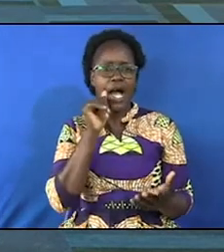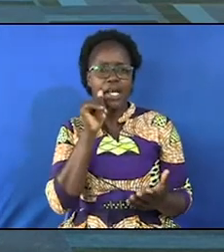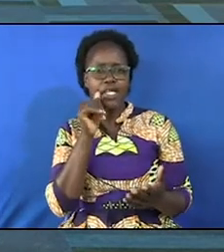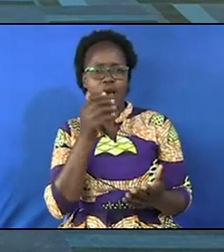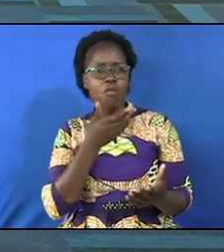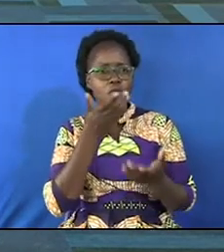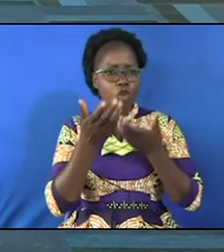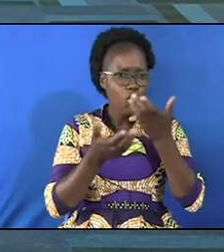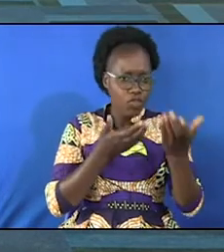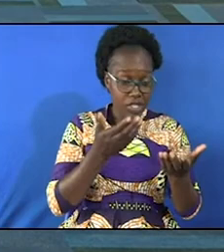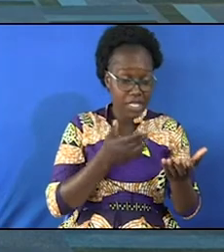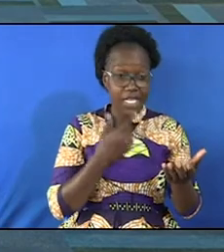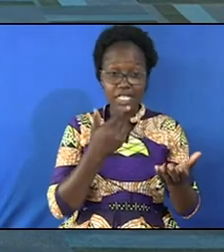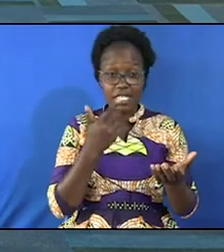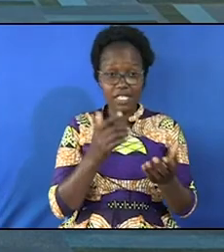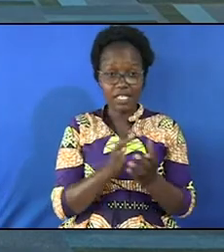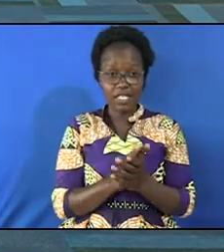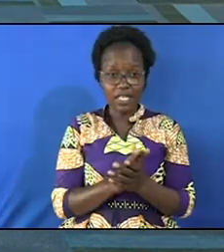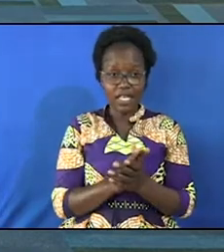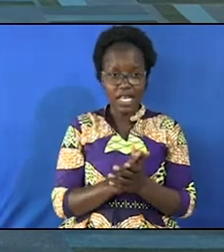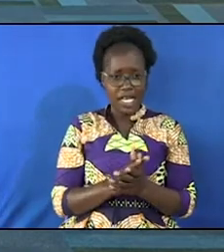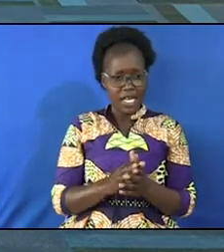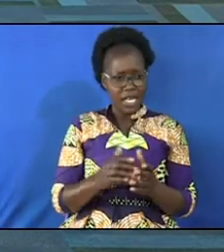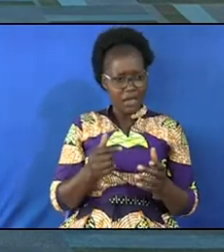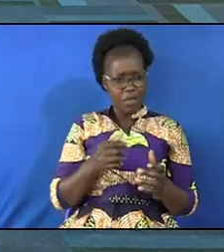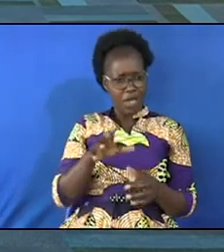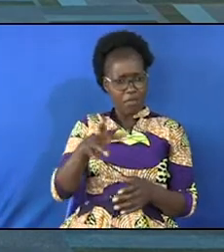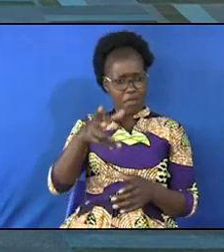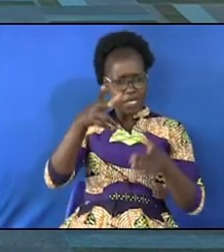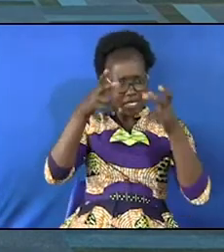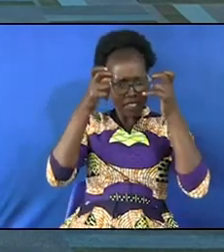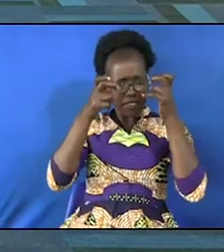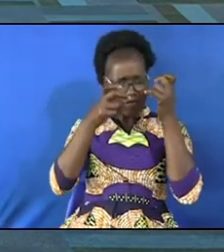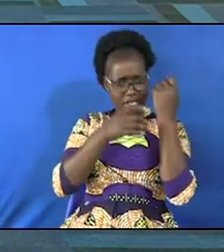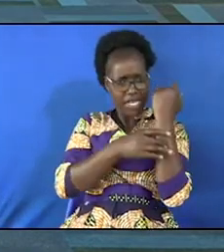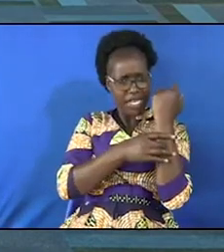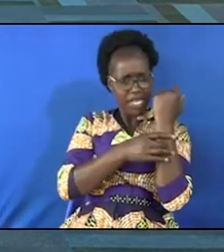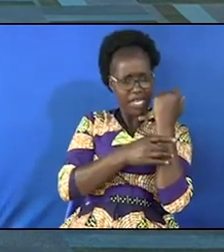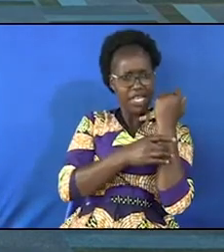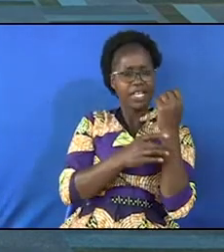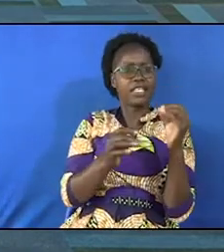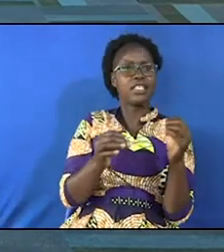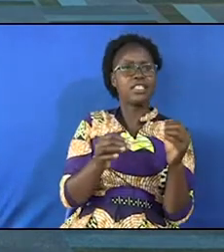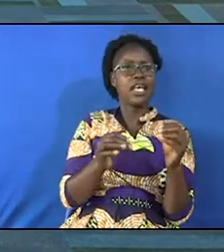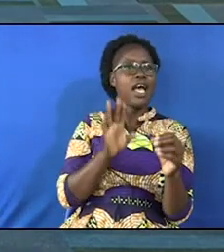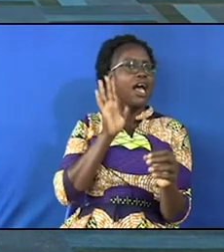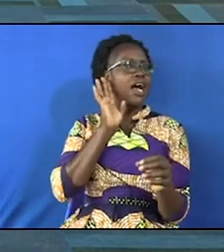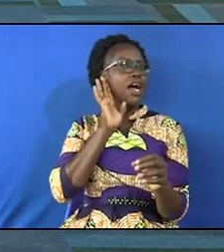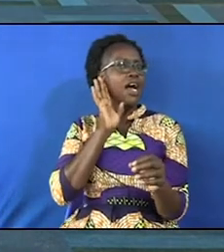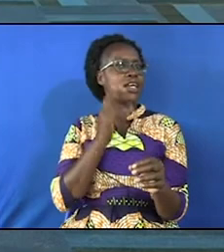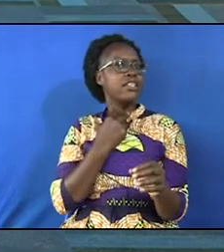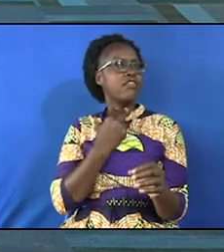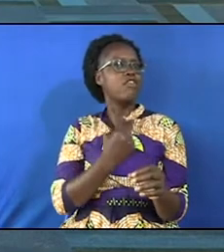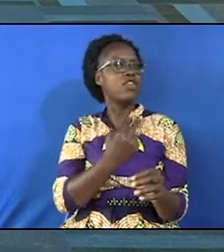confesses by saying even in my perceived nakedness I heard the voice